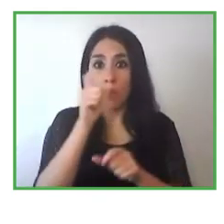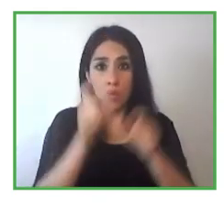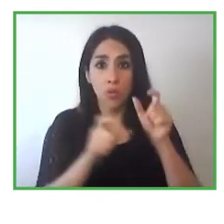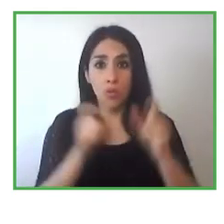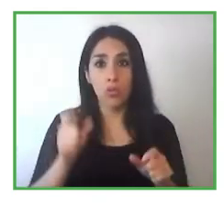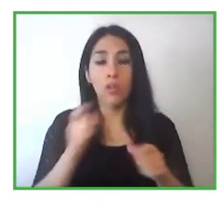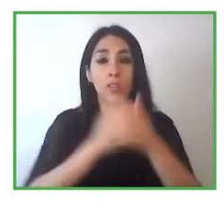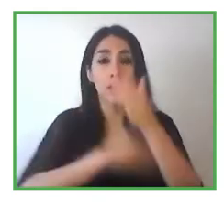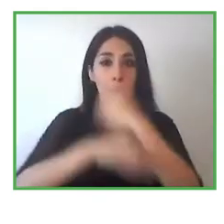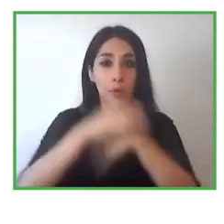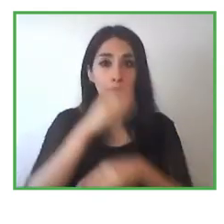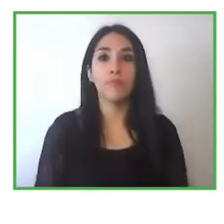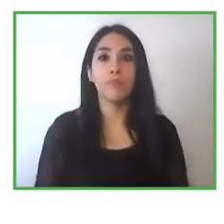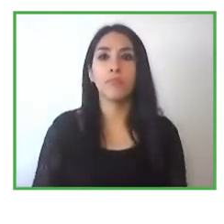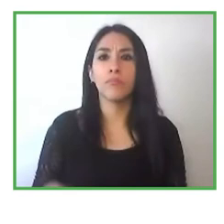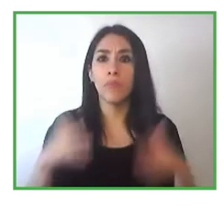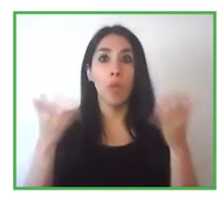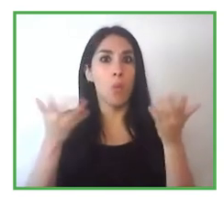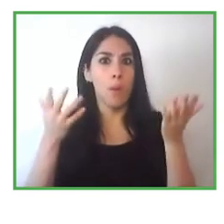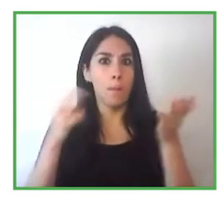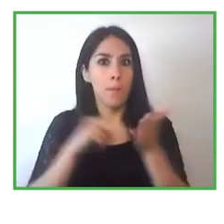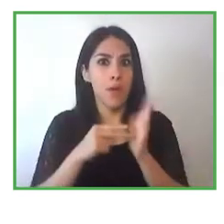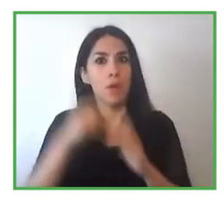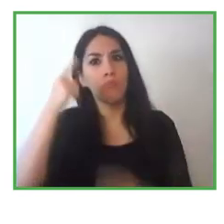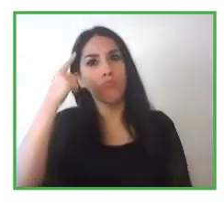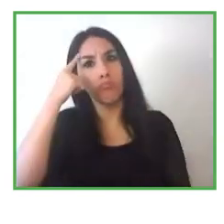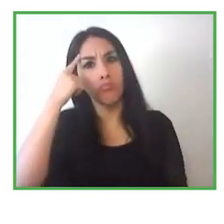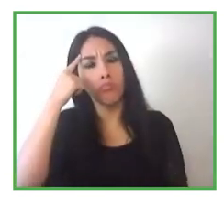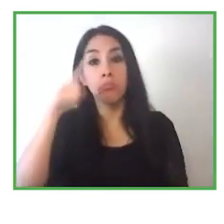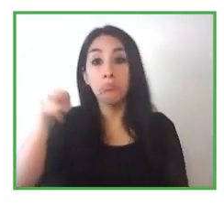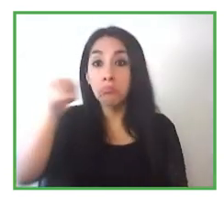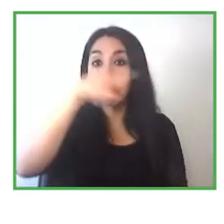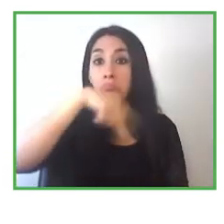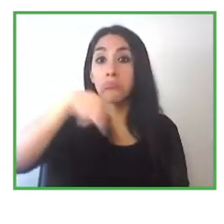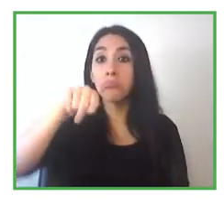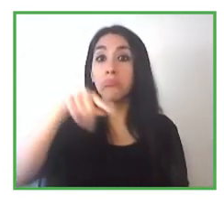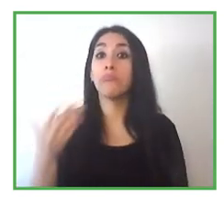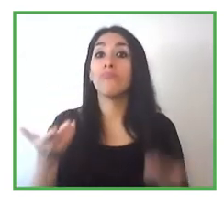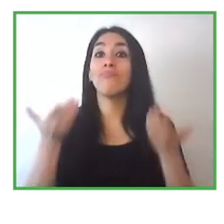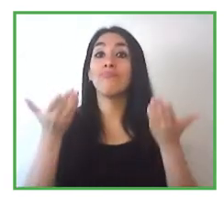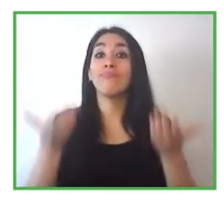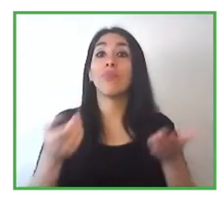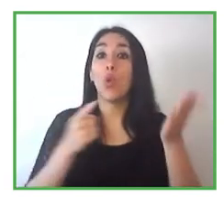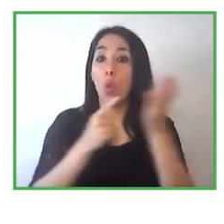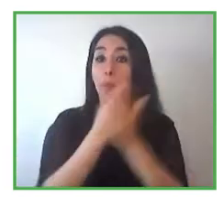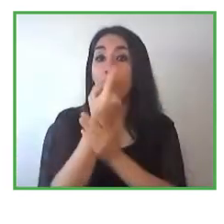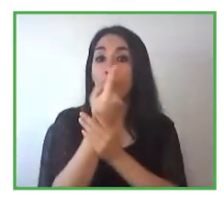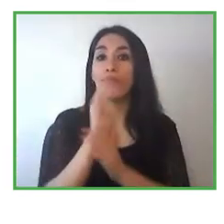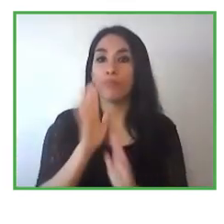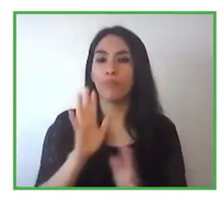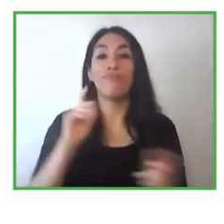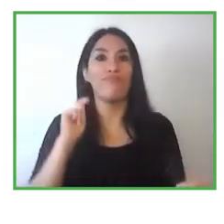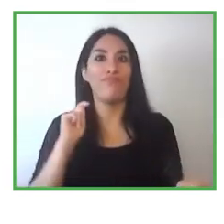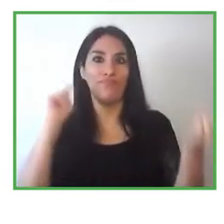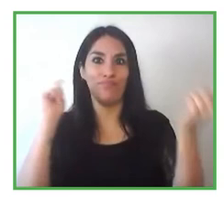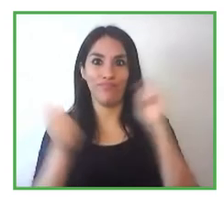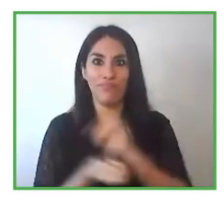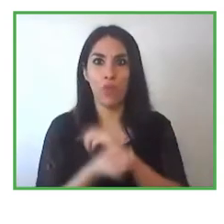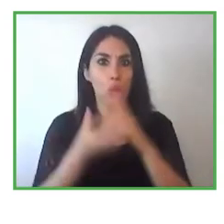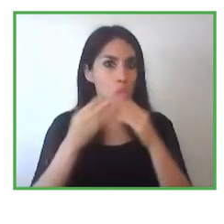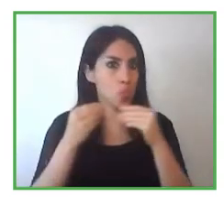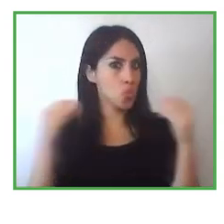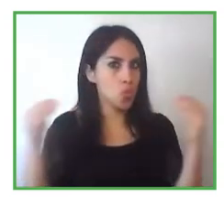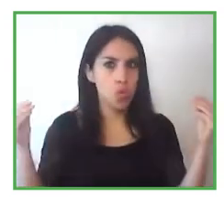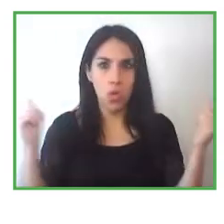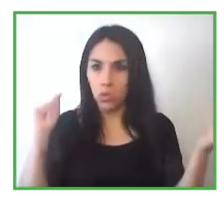with disabilities these are very much related the changes we've all gone